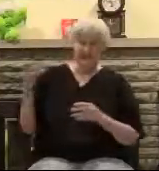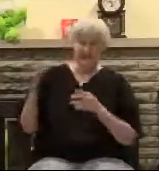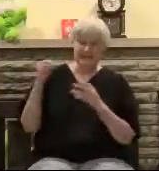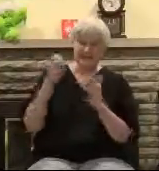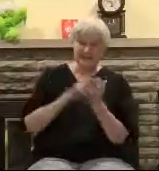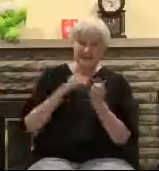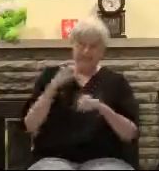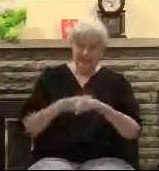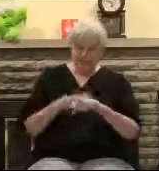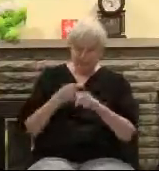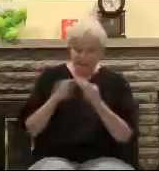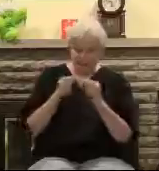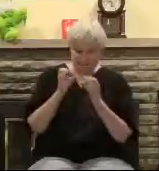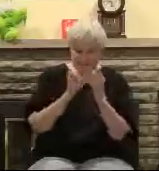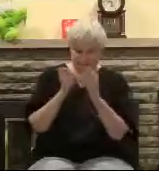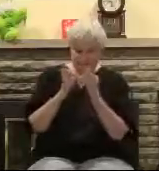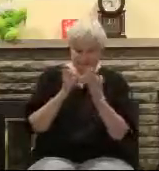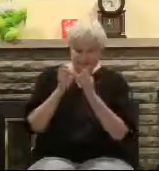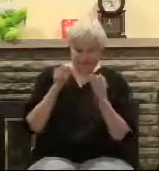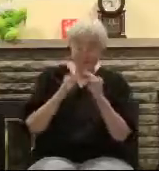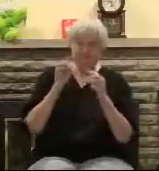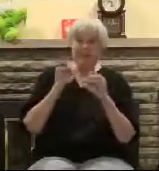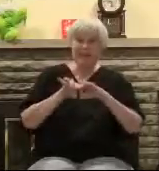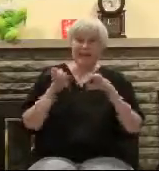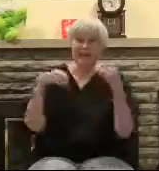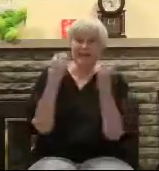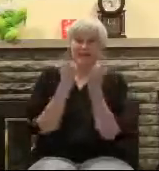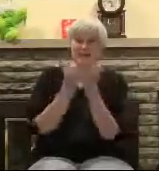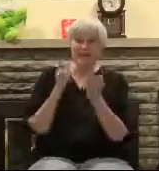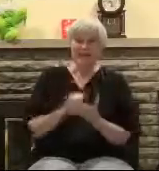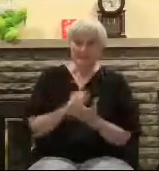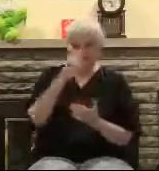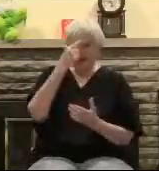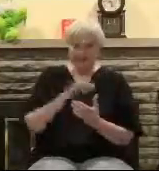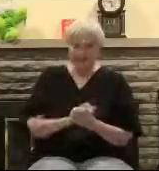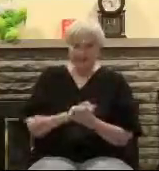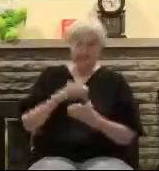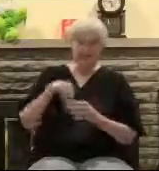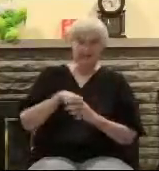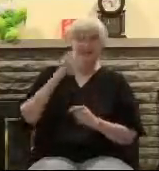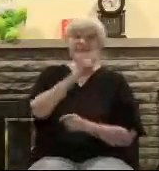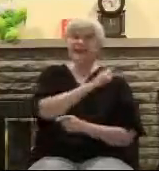Christian conservative who follows the King James Bible and rejecting what the world says.